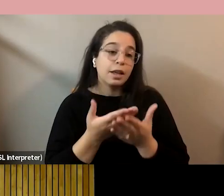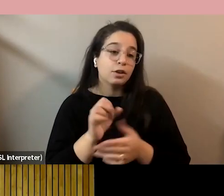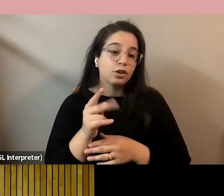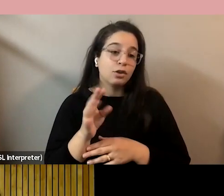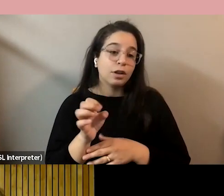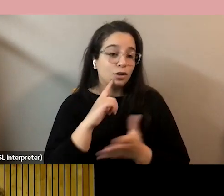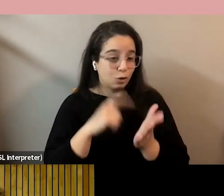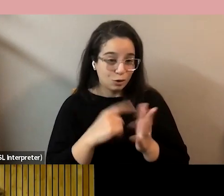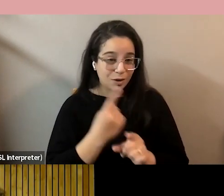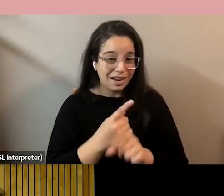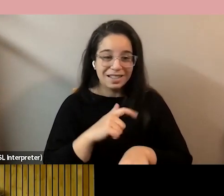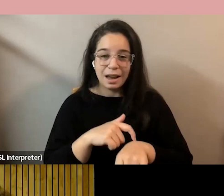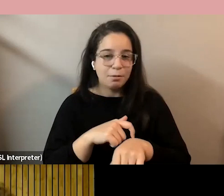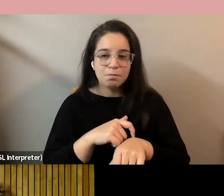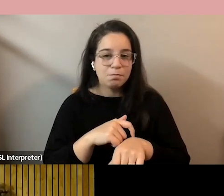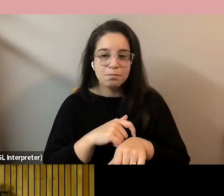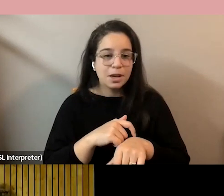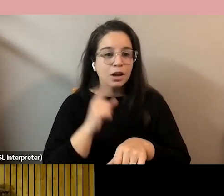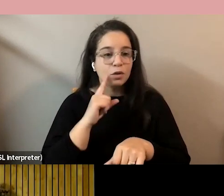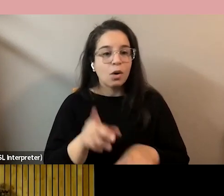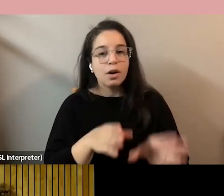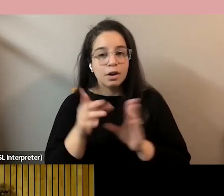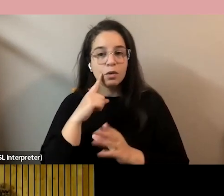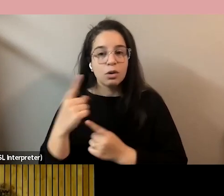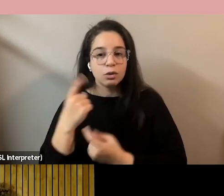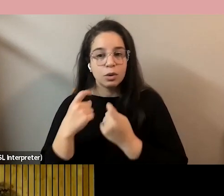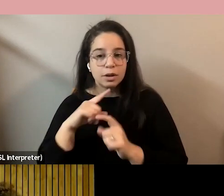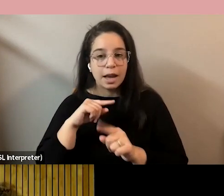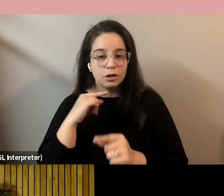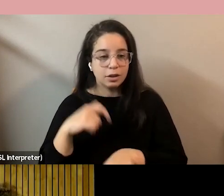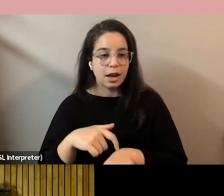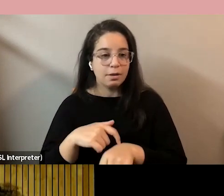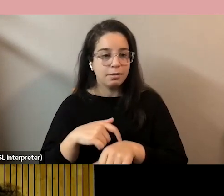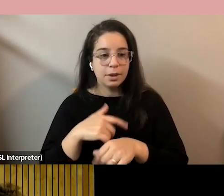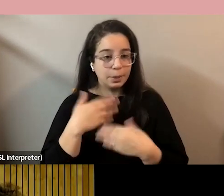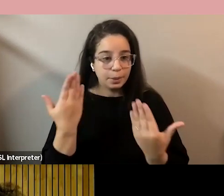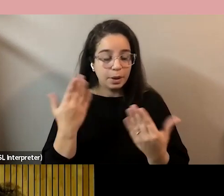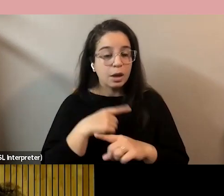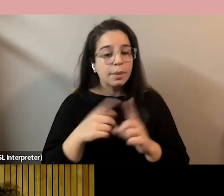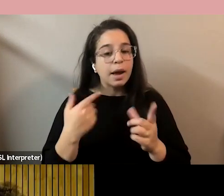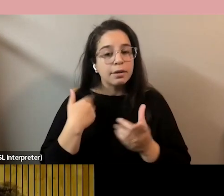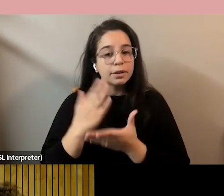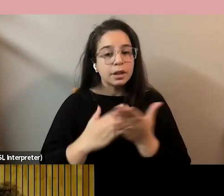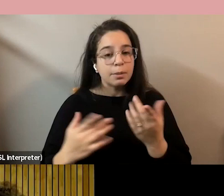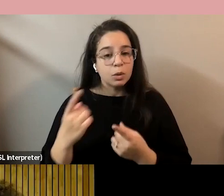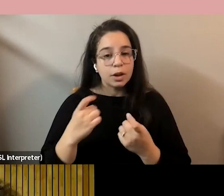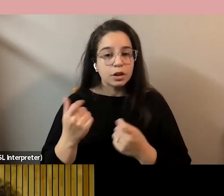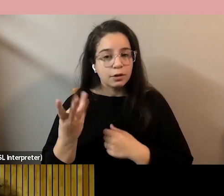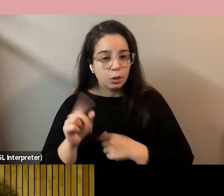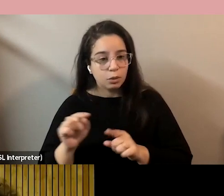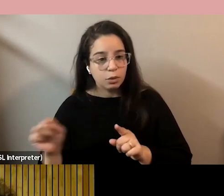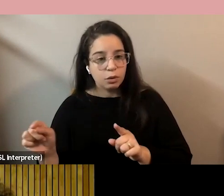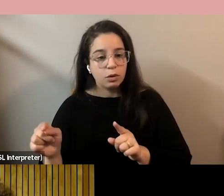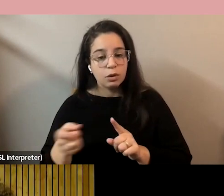noted, we don't have time to move into a Q&A section. There are questions in a couple of questions